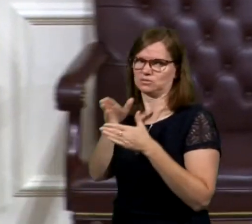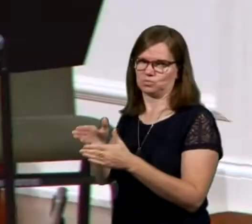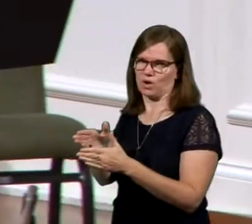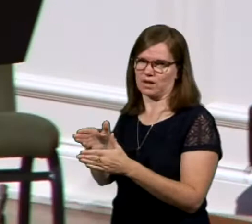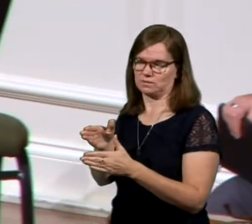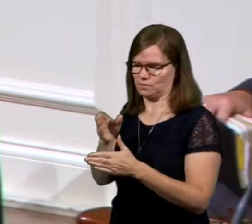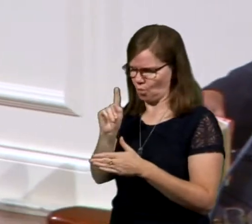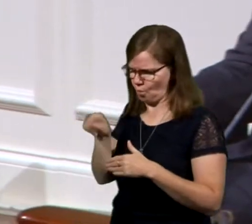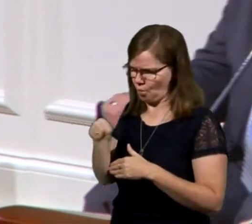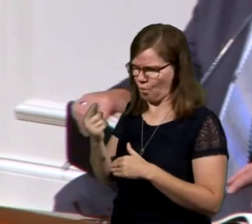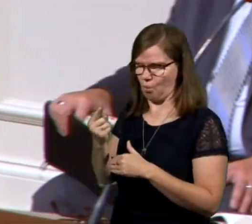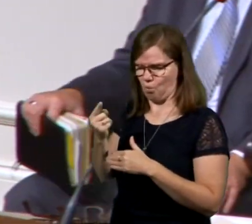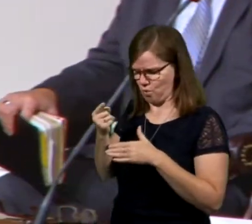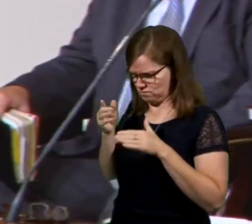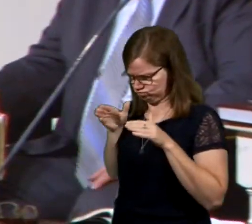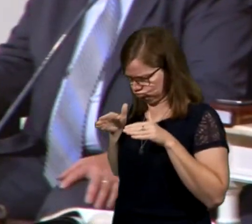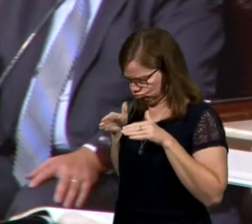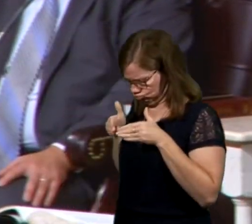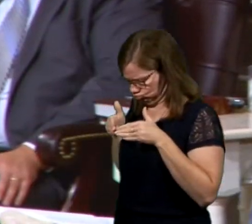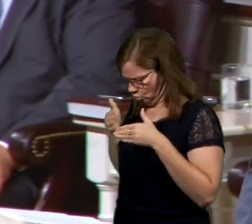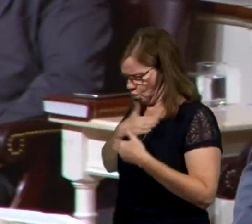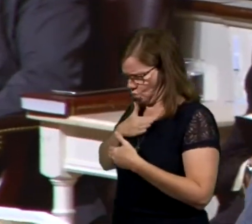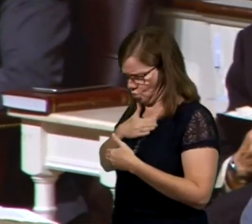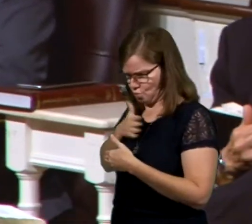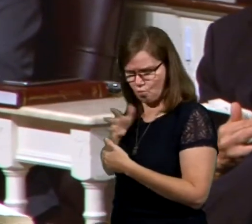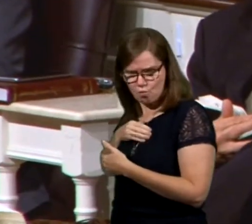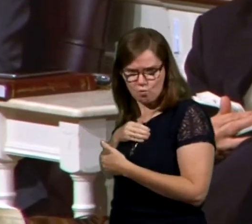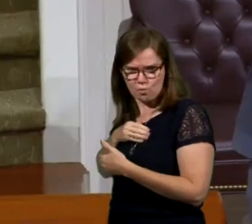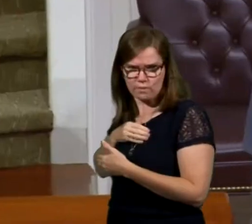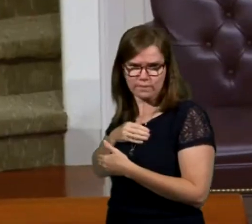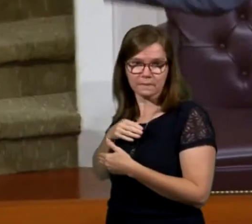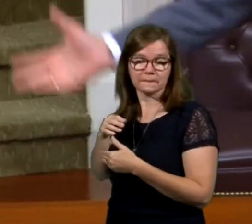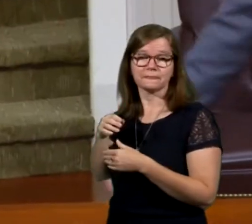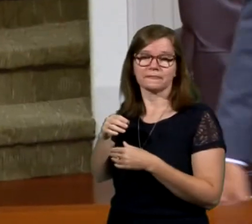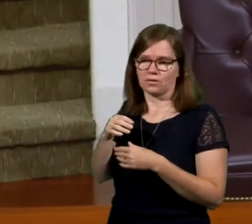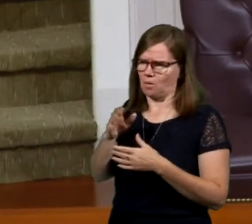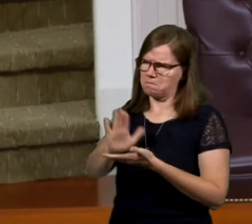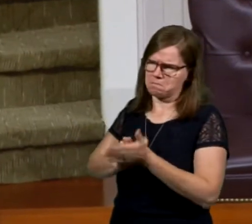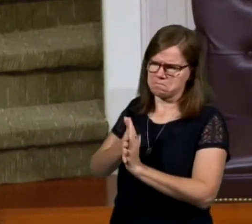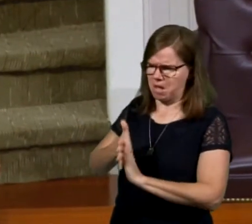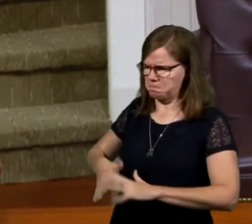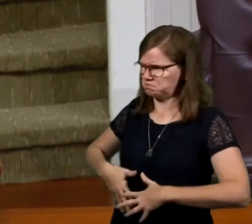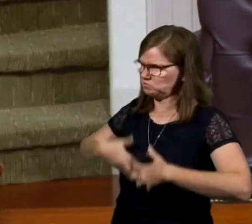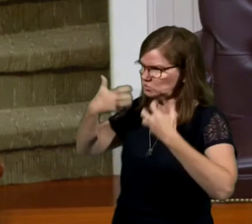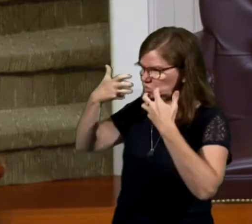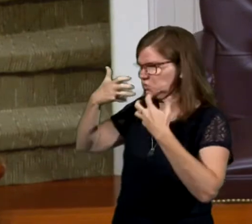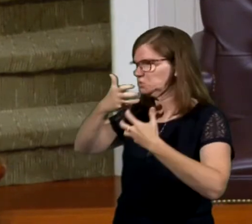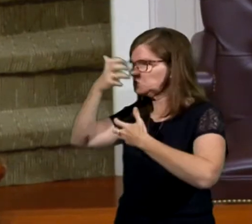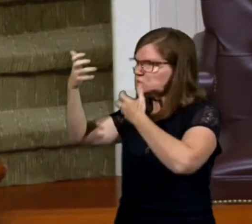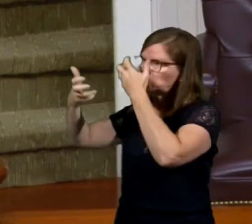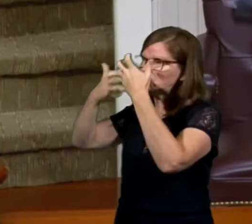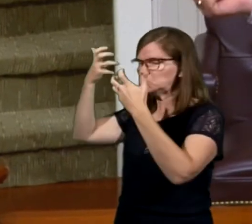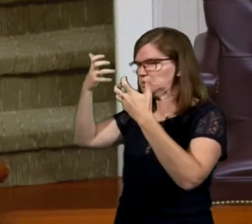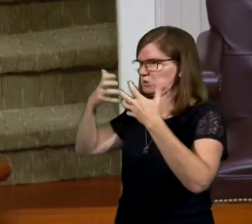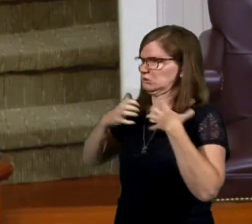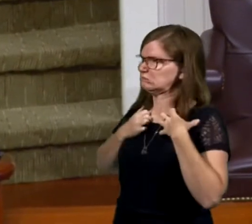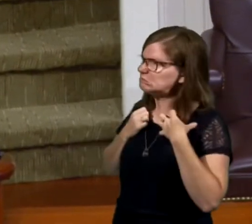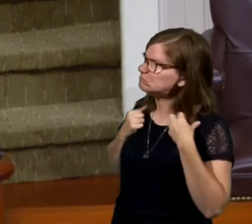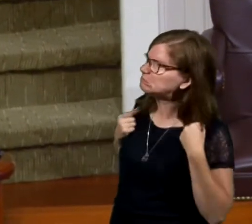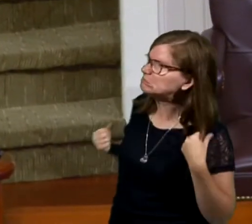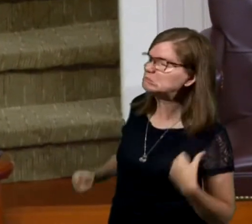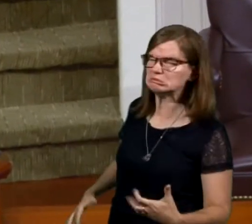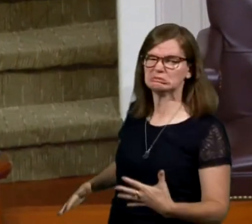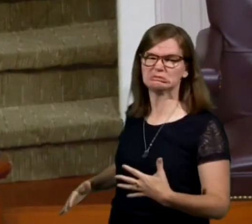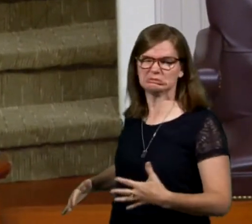They only got stuck in their own paradigm. And then they began to throw a fit and scream and holler and pull their clothes off and